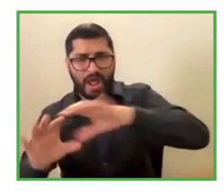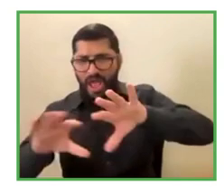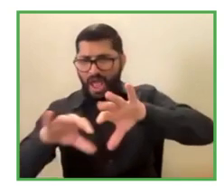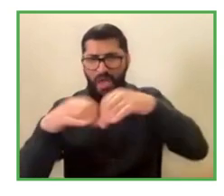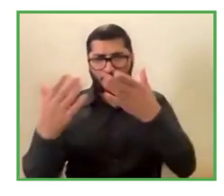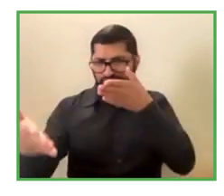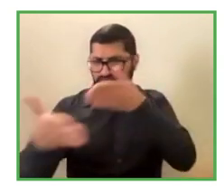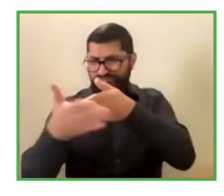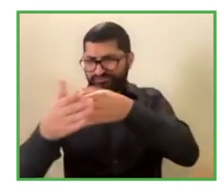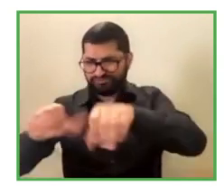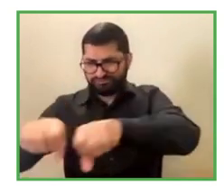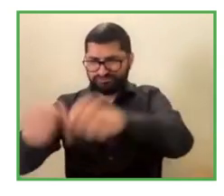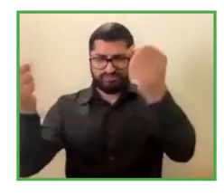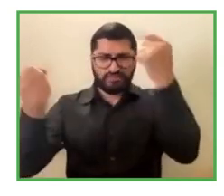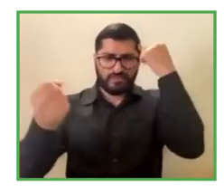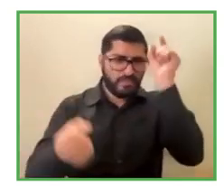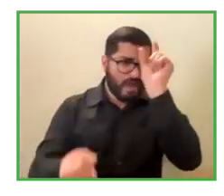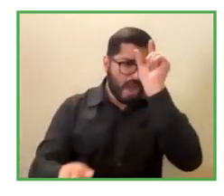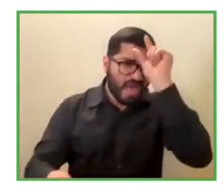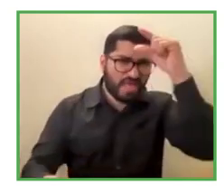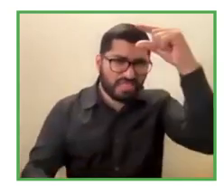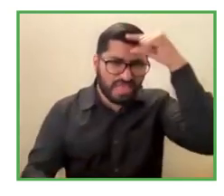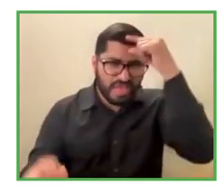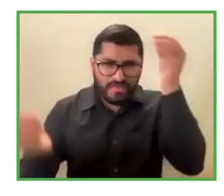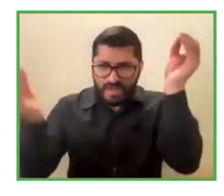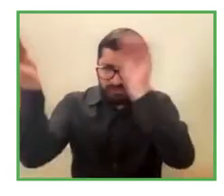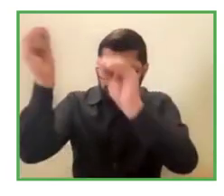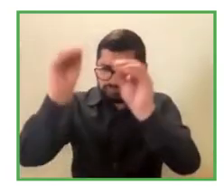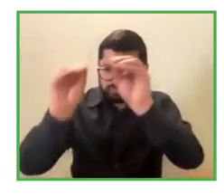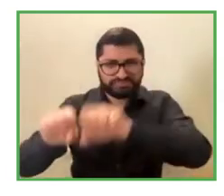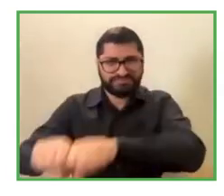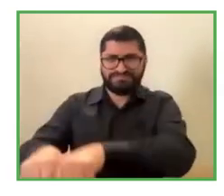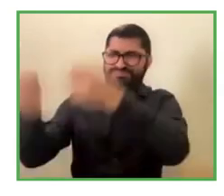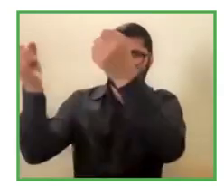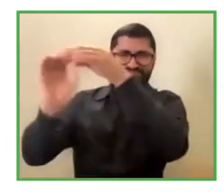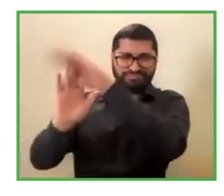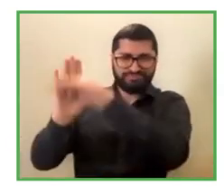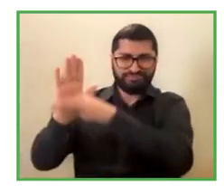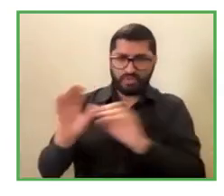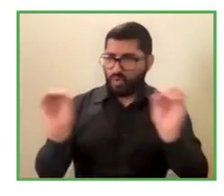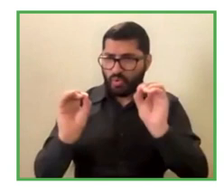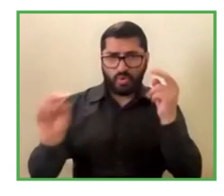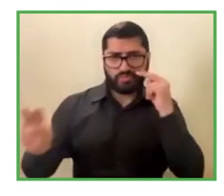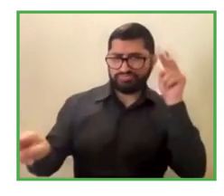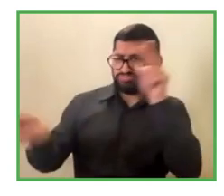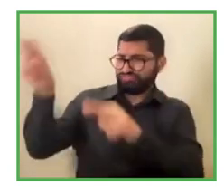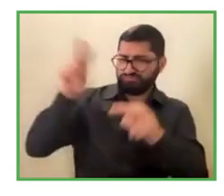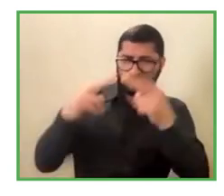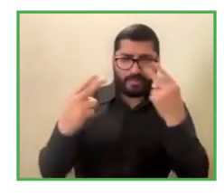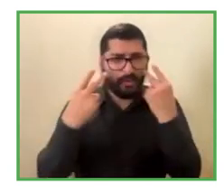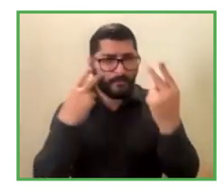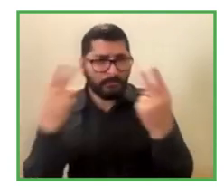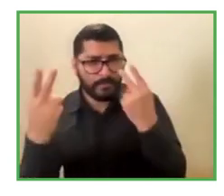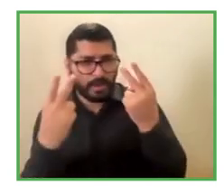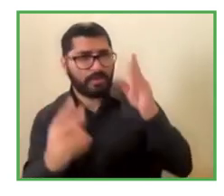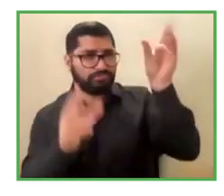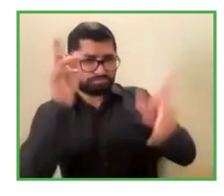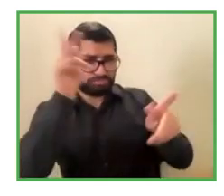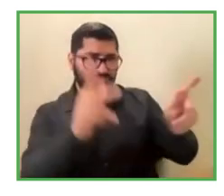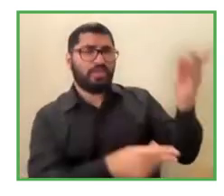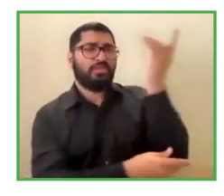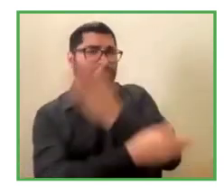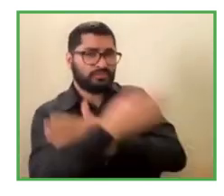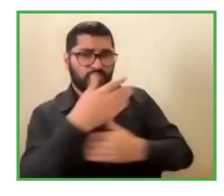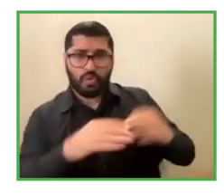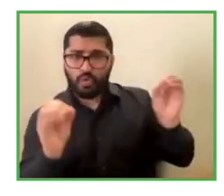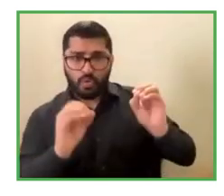speak and people generally, you know, I mean, not interact directly with someone with a disability, unless we kind of,